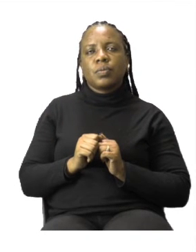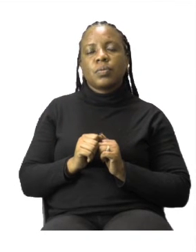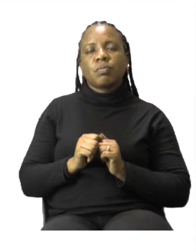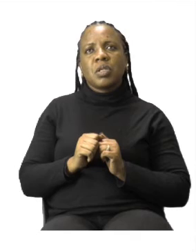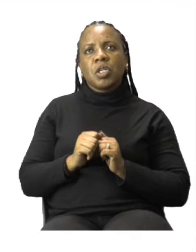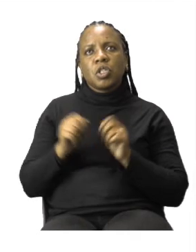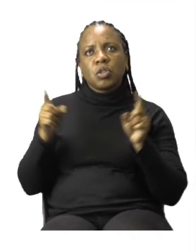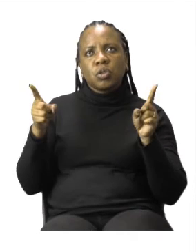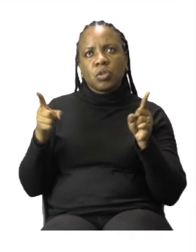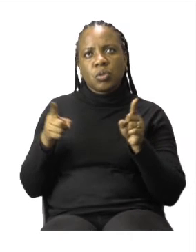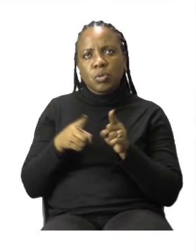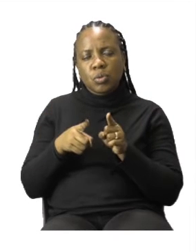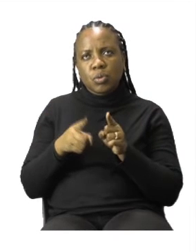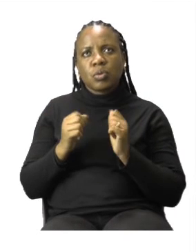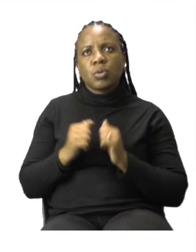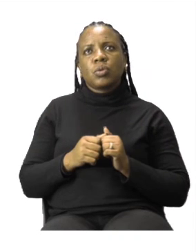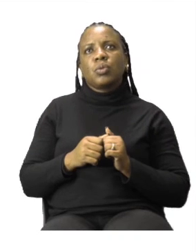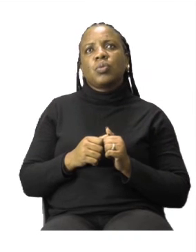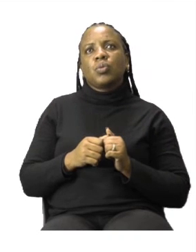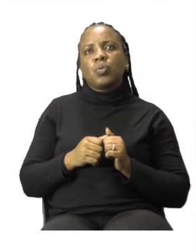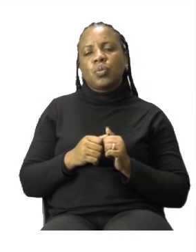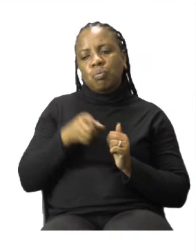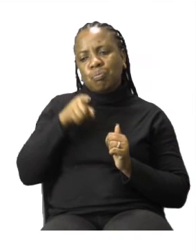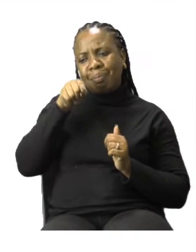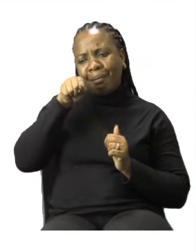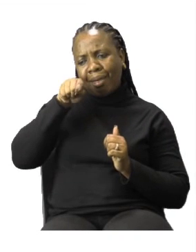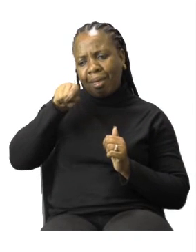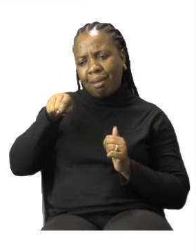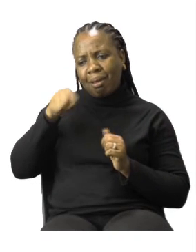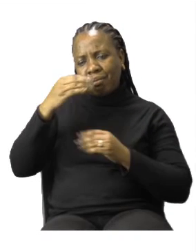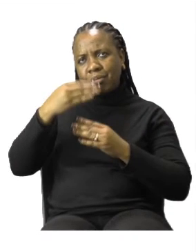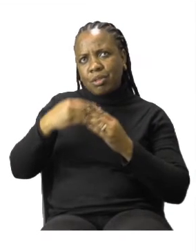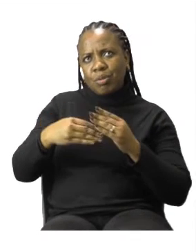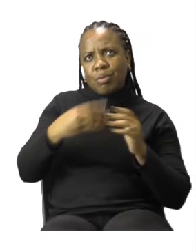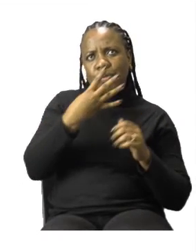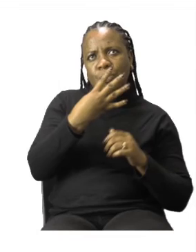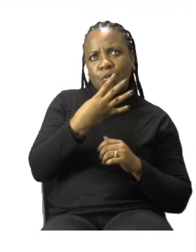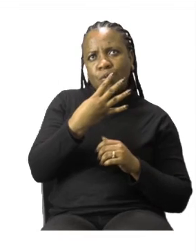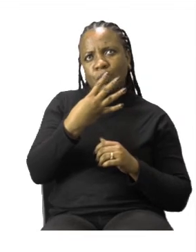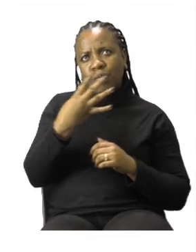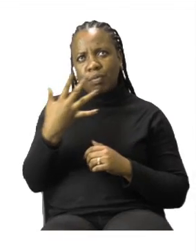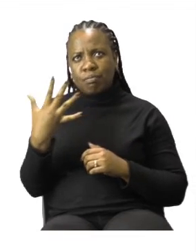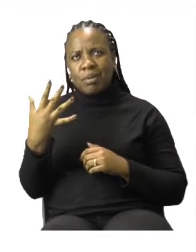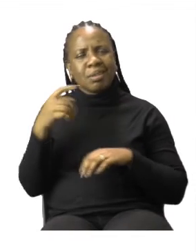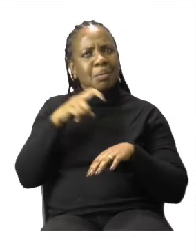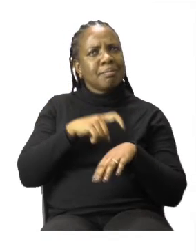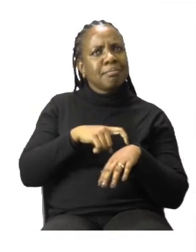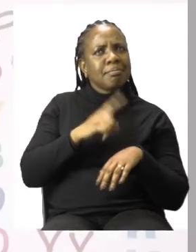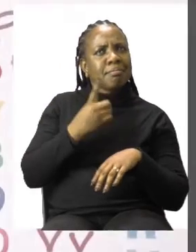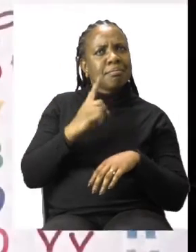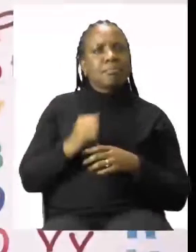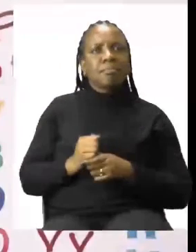5. So what is the time? Let's take a look at the board.